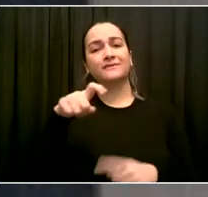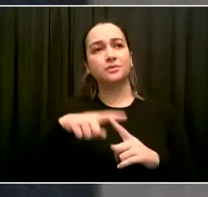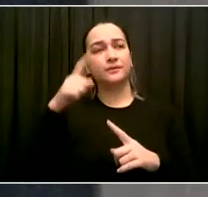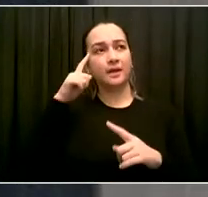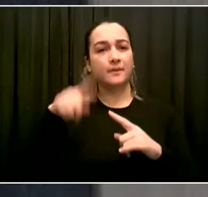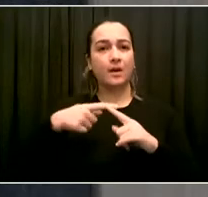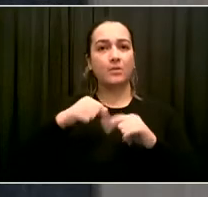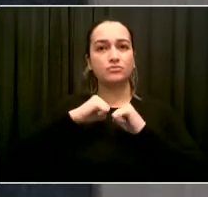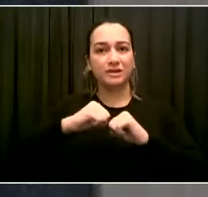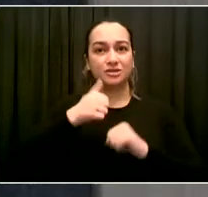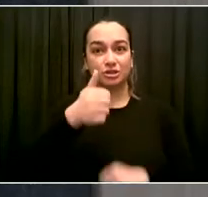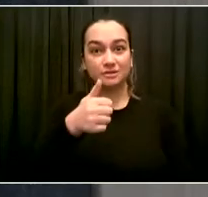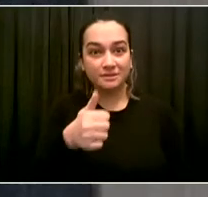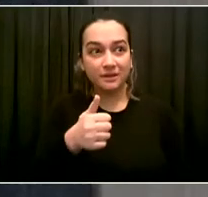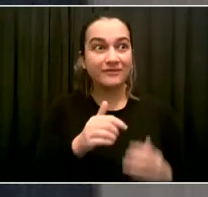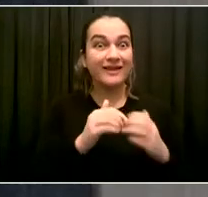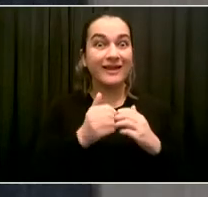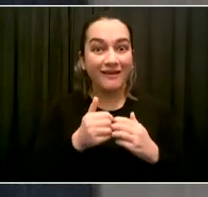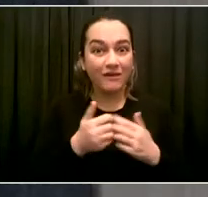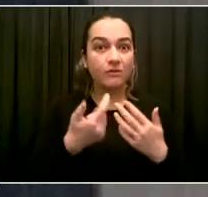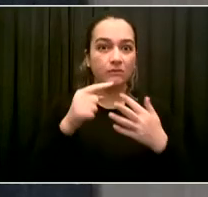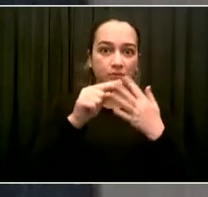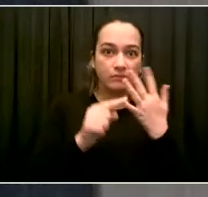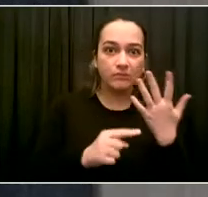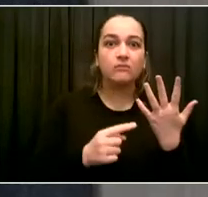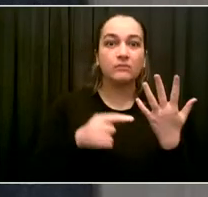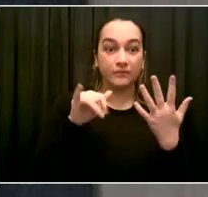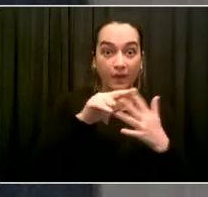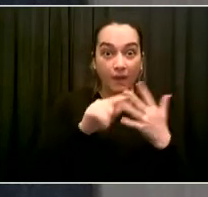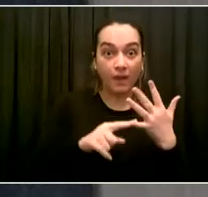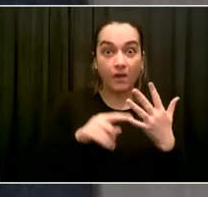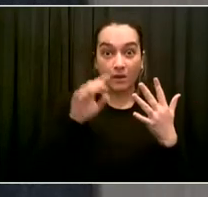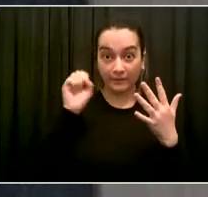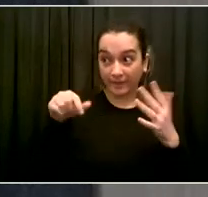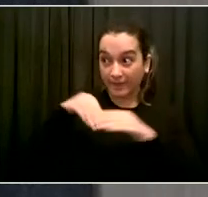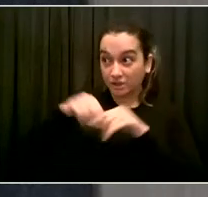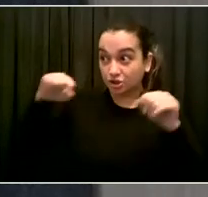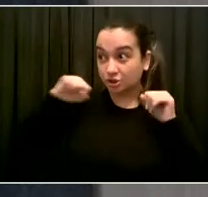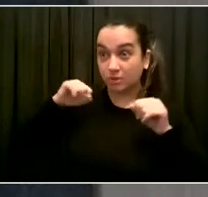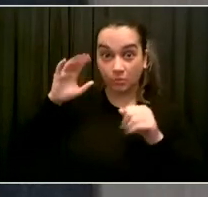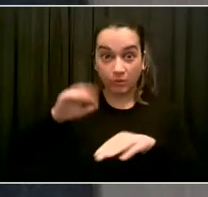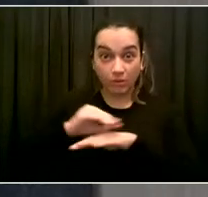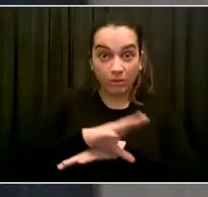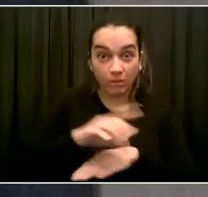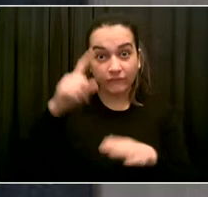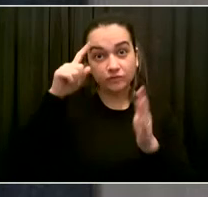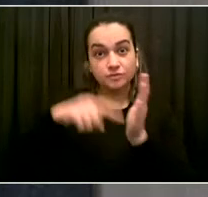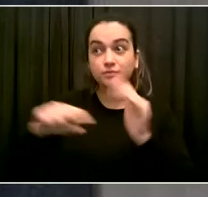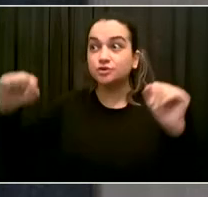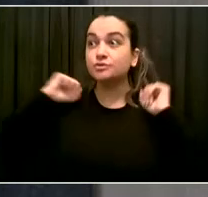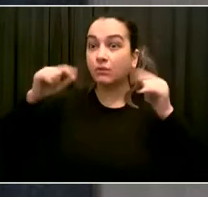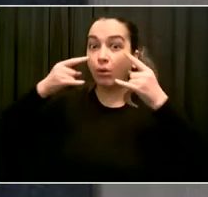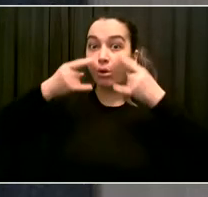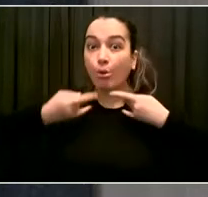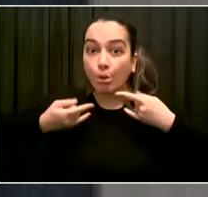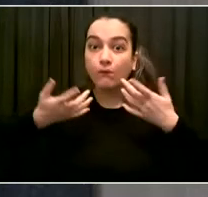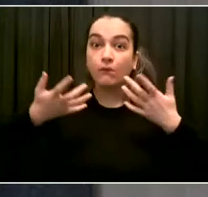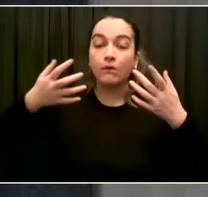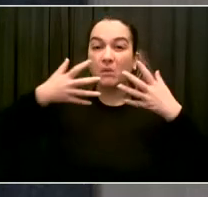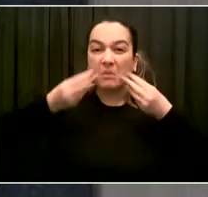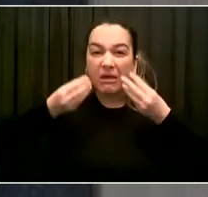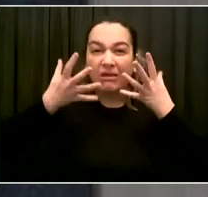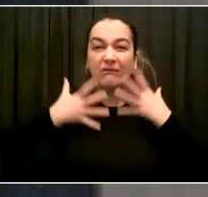is part of that. And I would say that's particularly to be emphasized for anyone who is at risk of severe